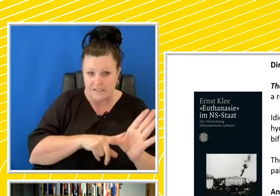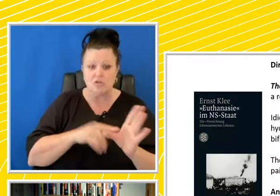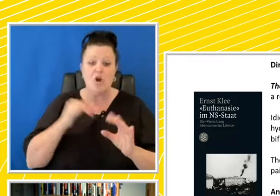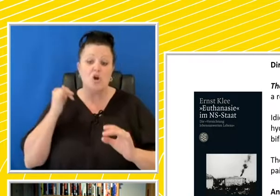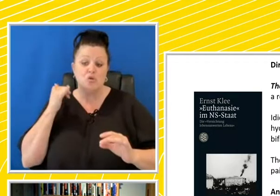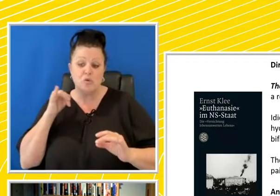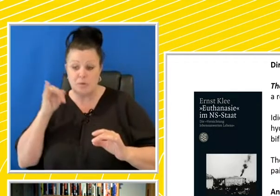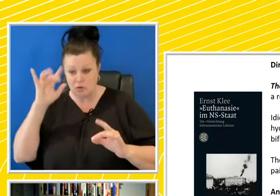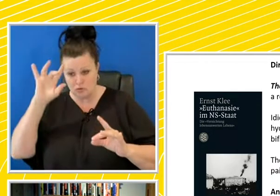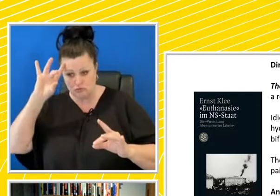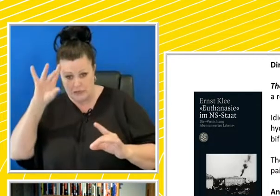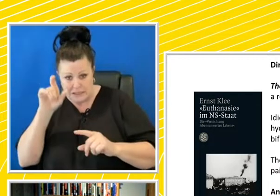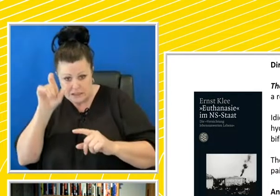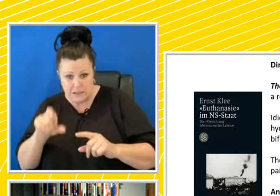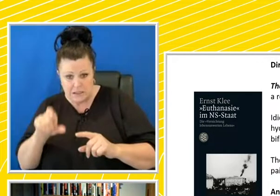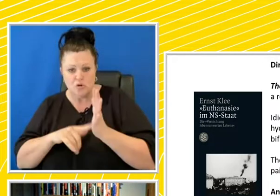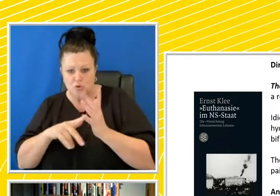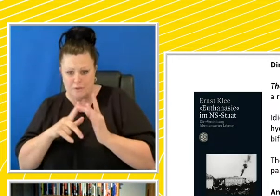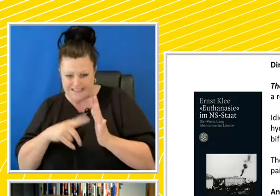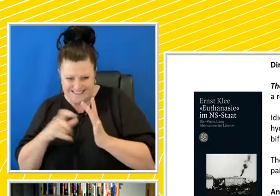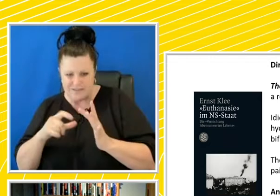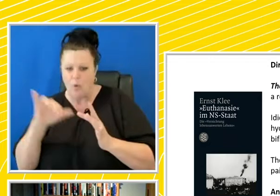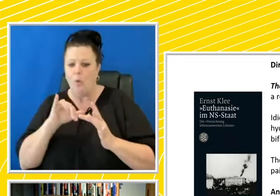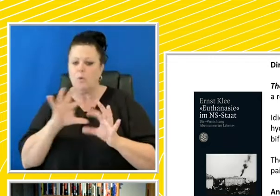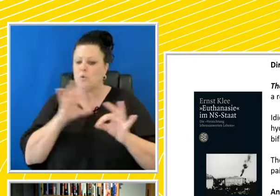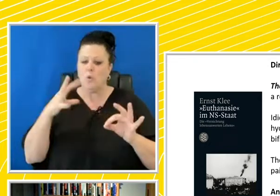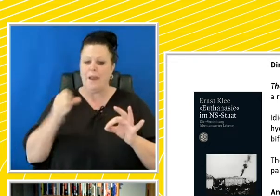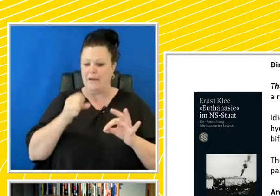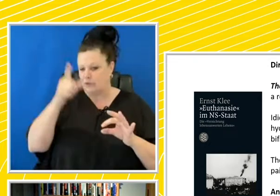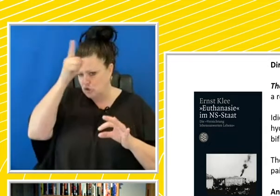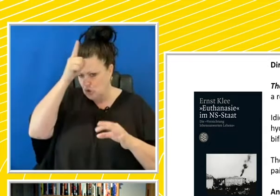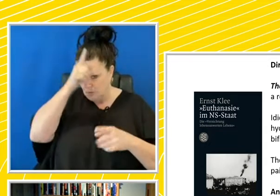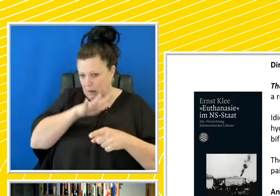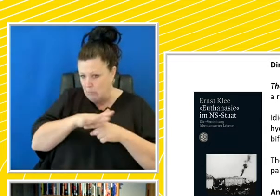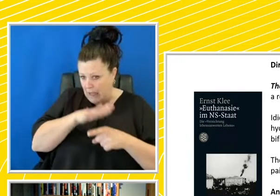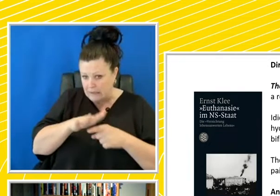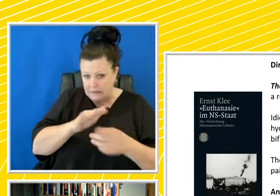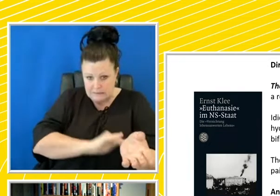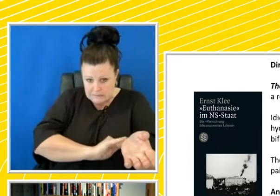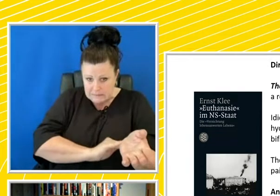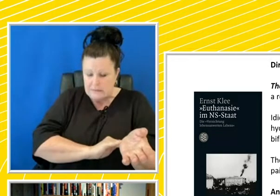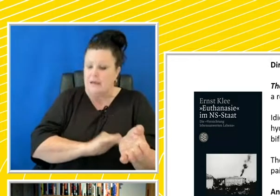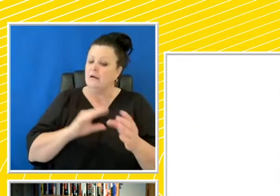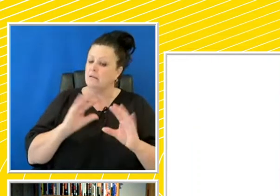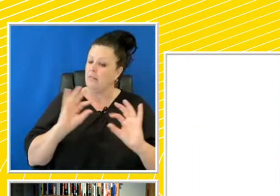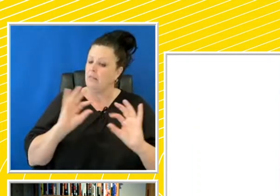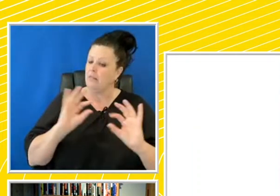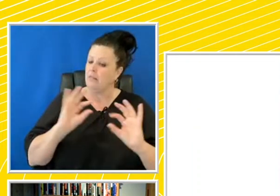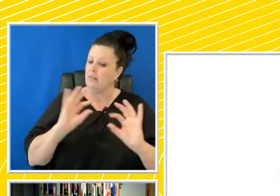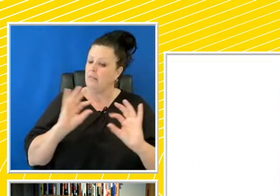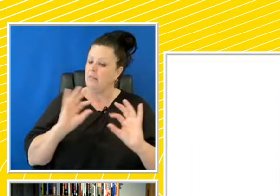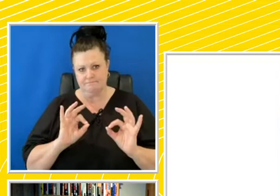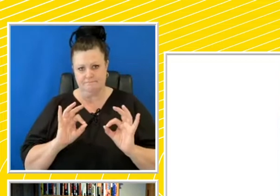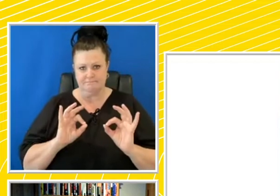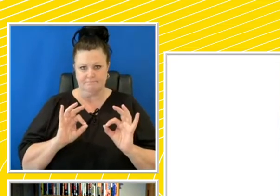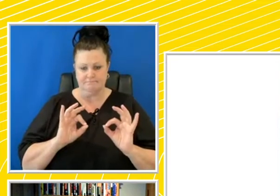and those that do not possess German nationality or were not of German blood. So